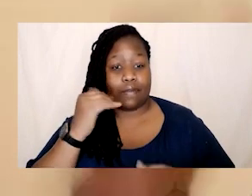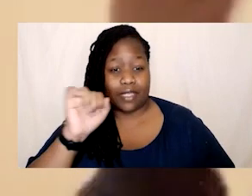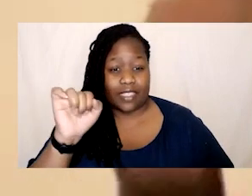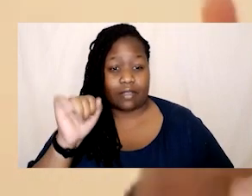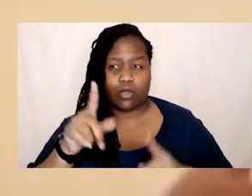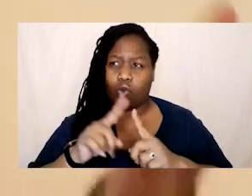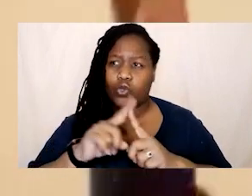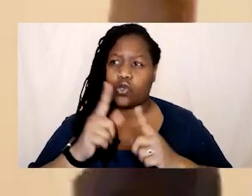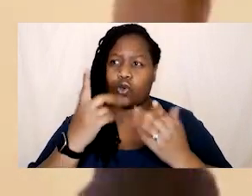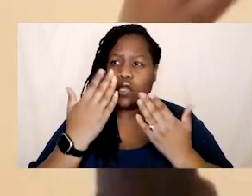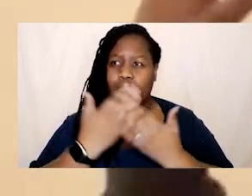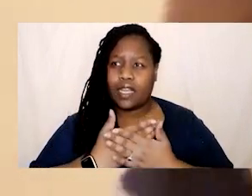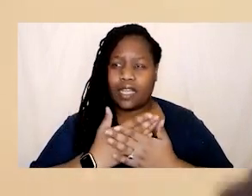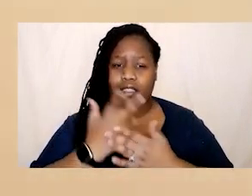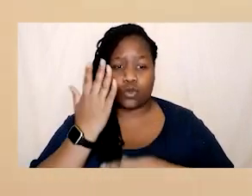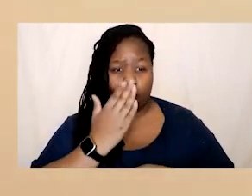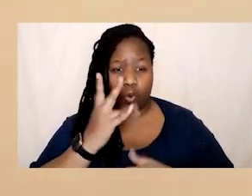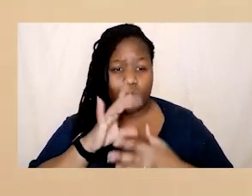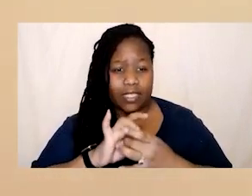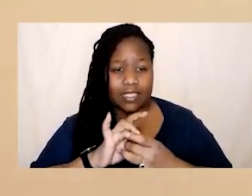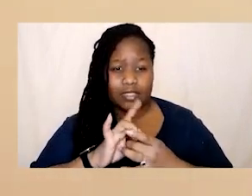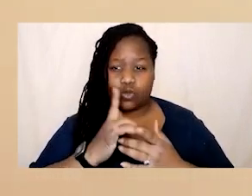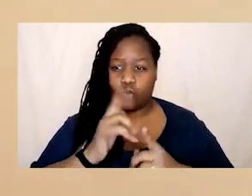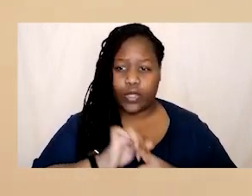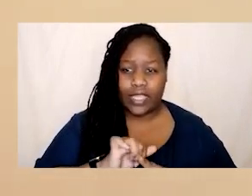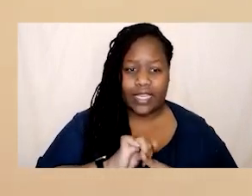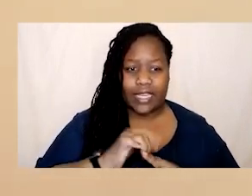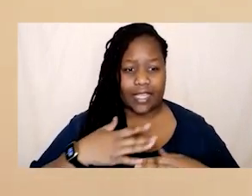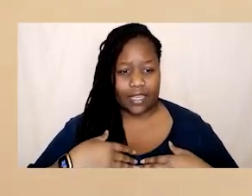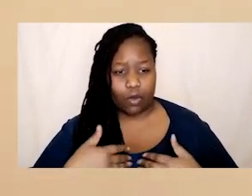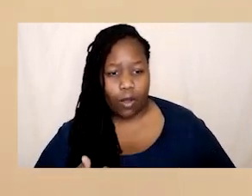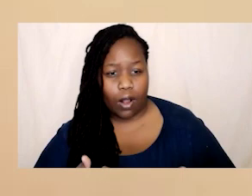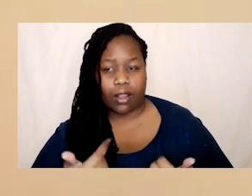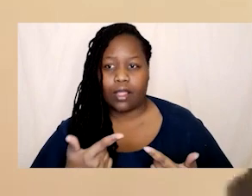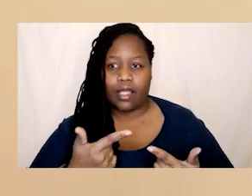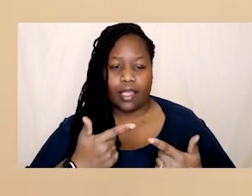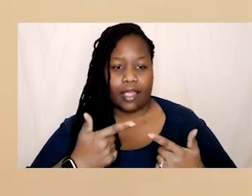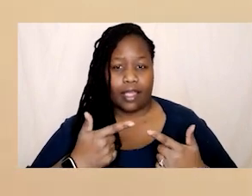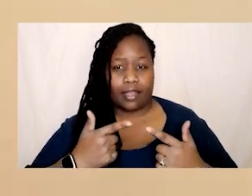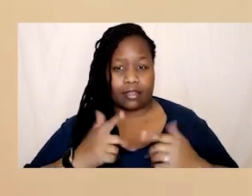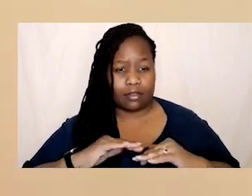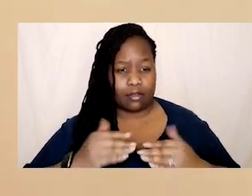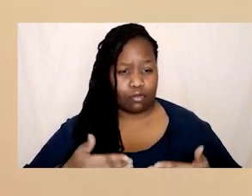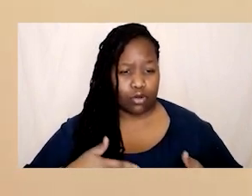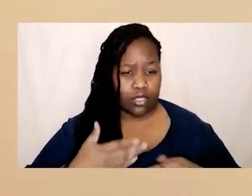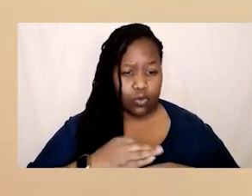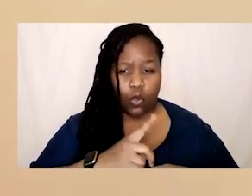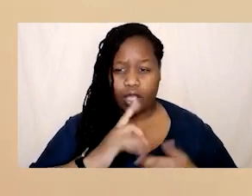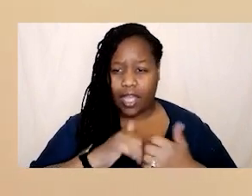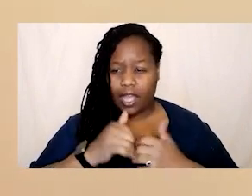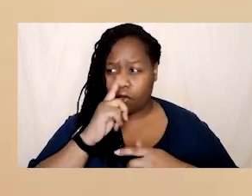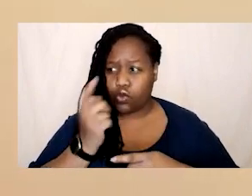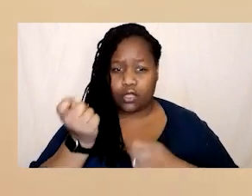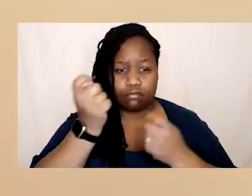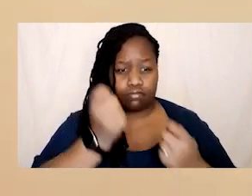school around healing around um body work and around meditation and around breath work and how you bring that into your into your